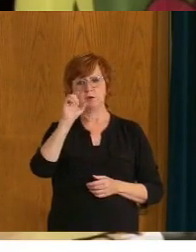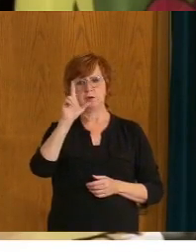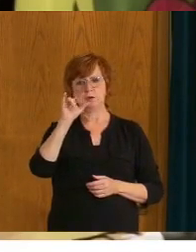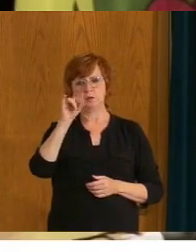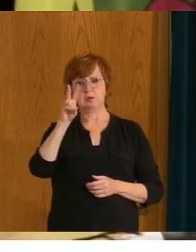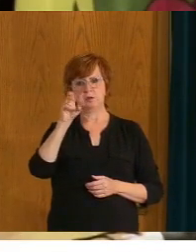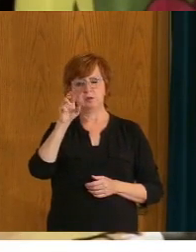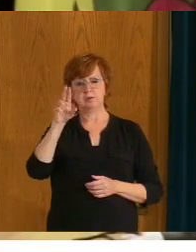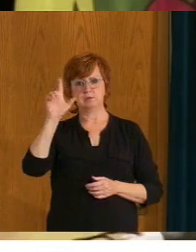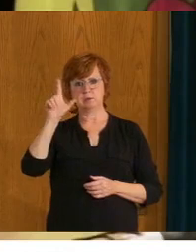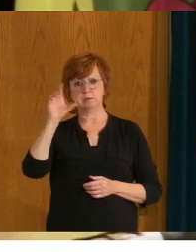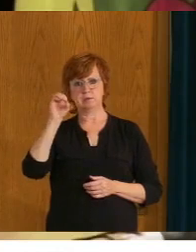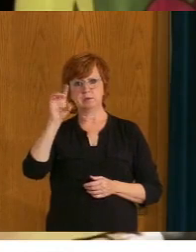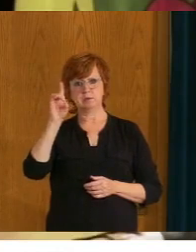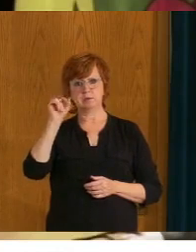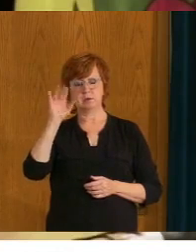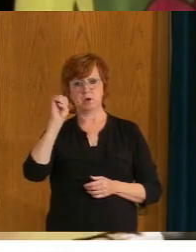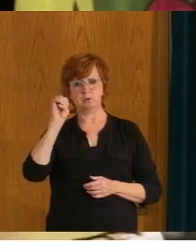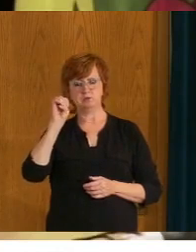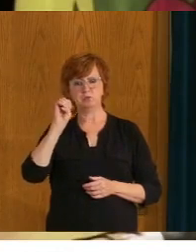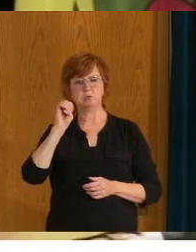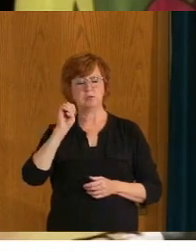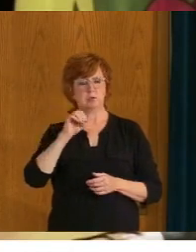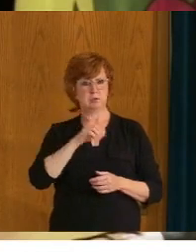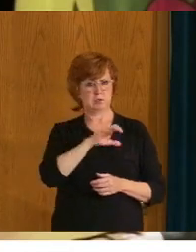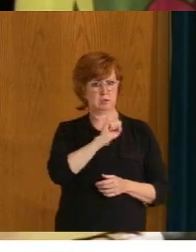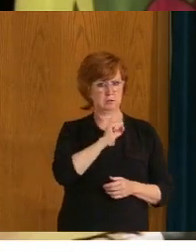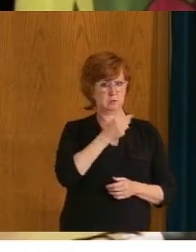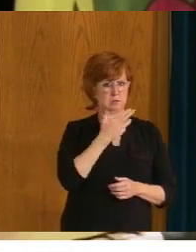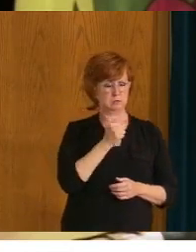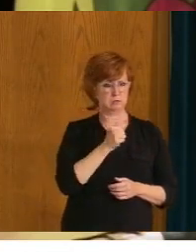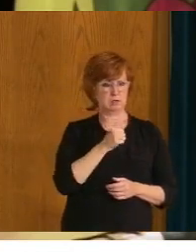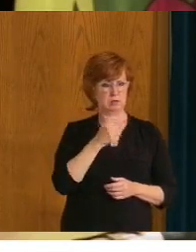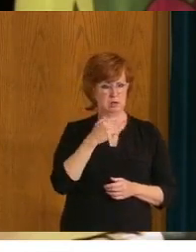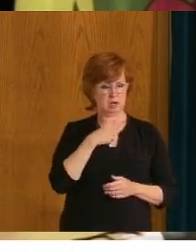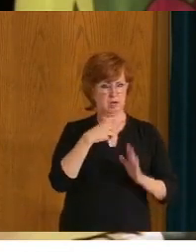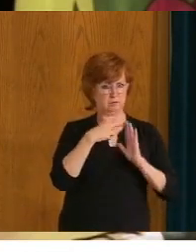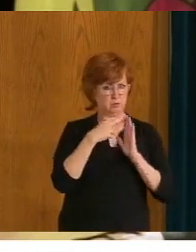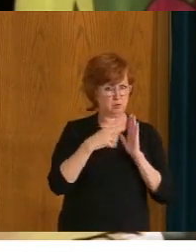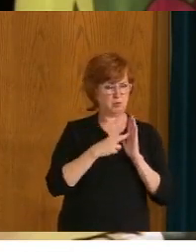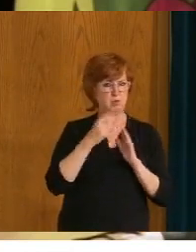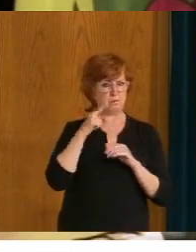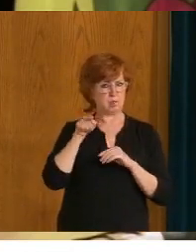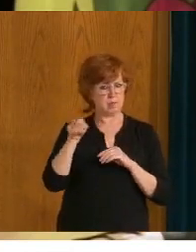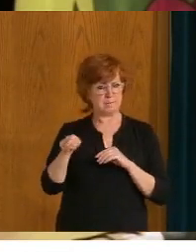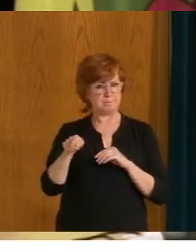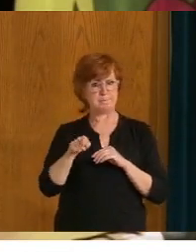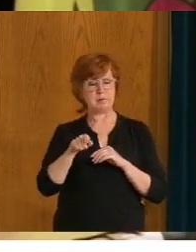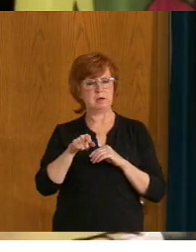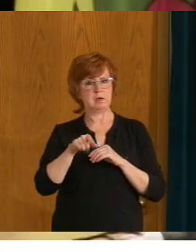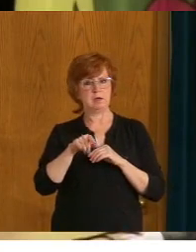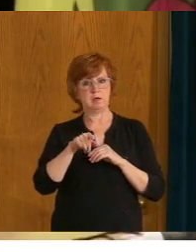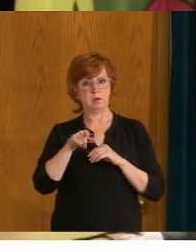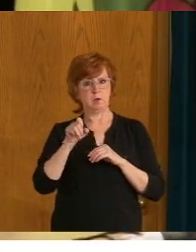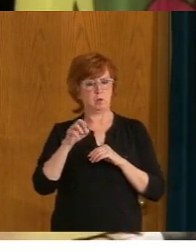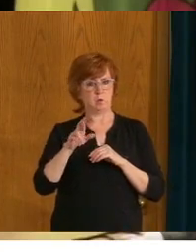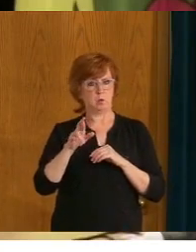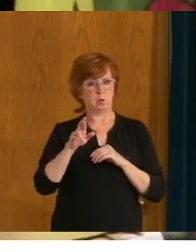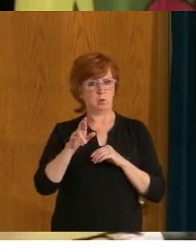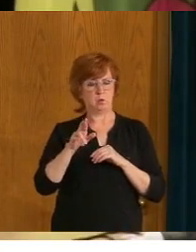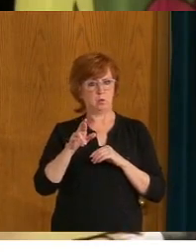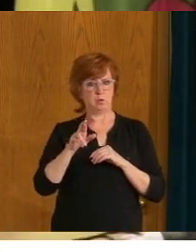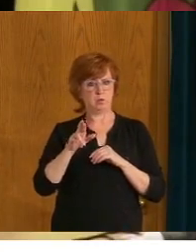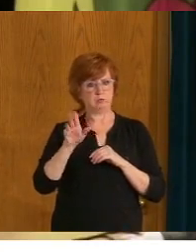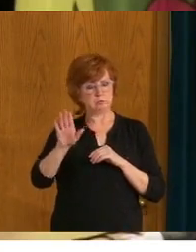SHA mandates how lockdowns are carried out at the different homes or if it's left up to the homes. Like, you know, can they leave their individual rooms?